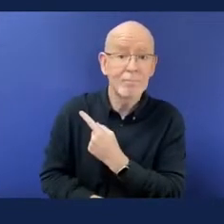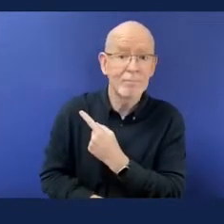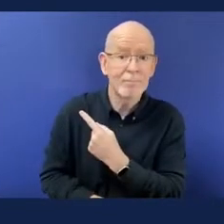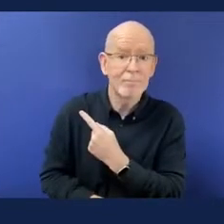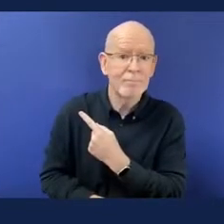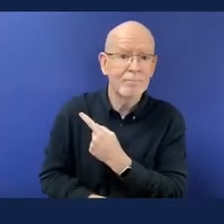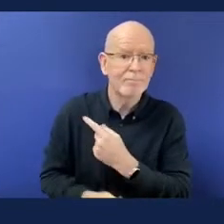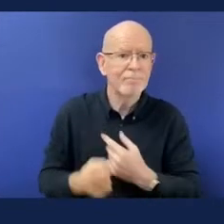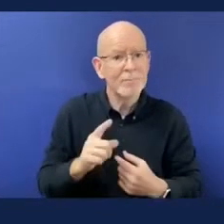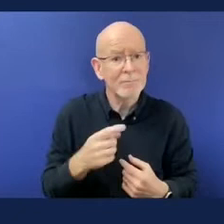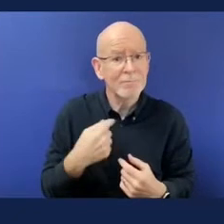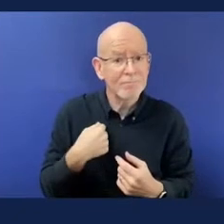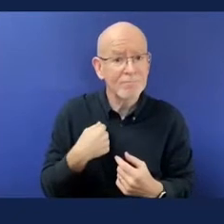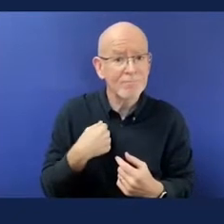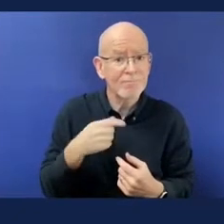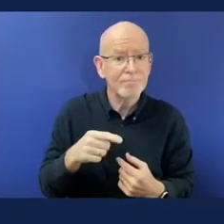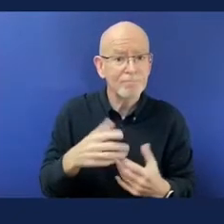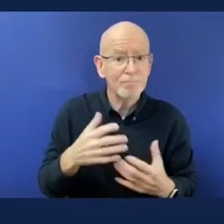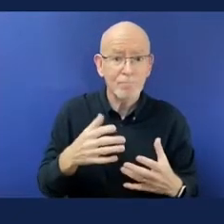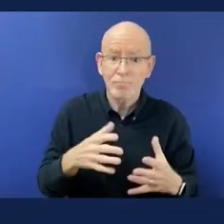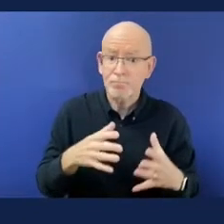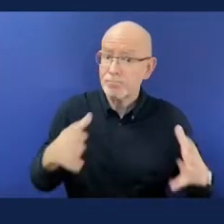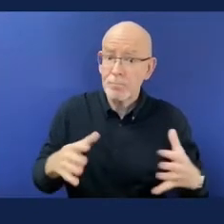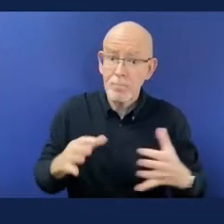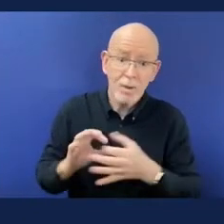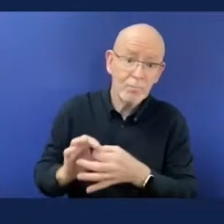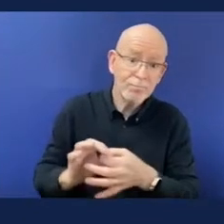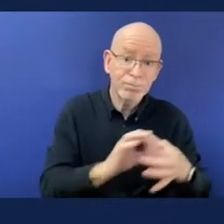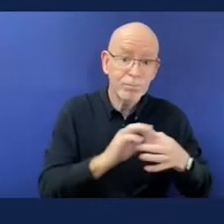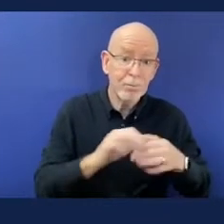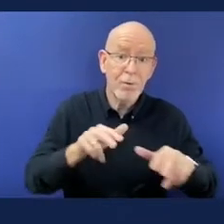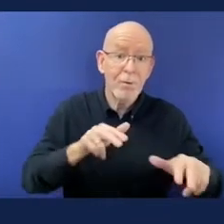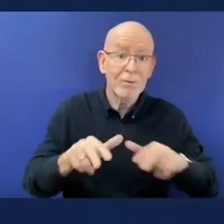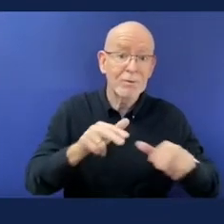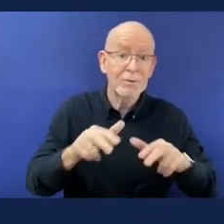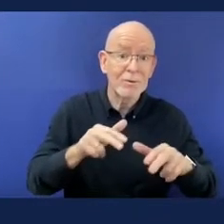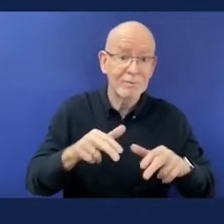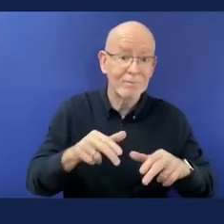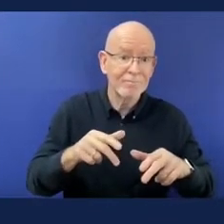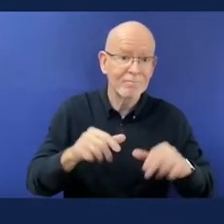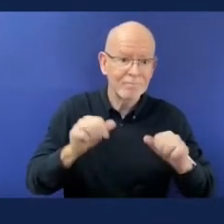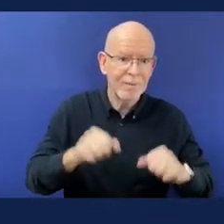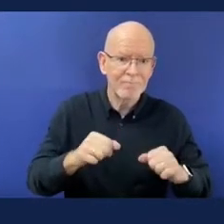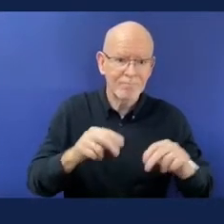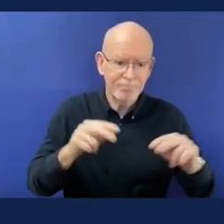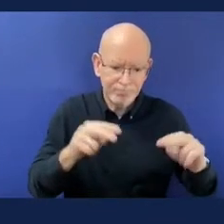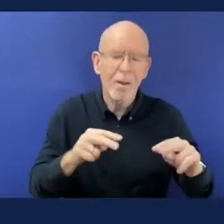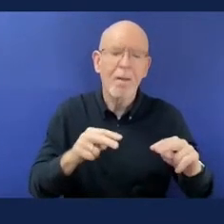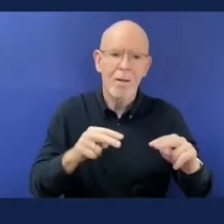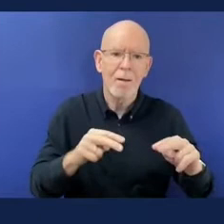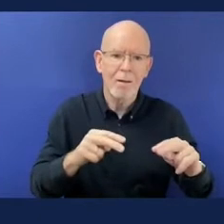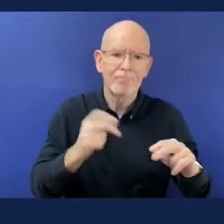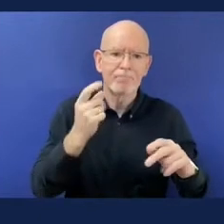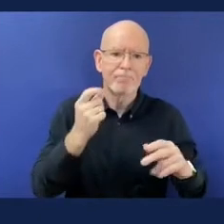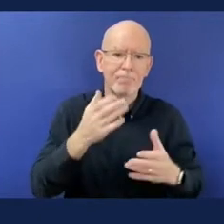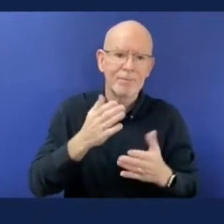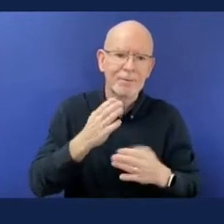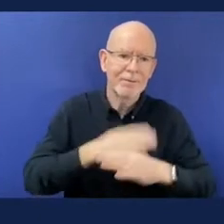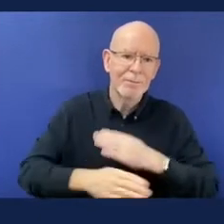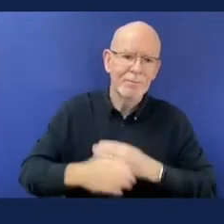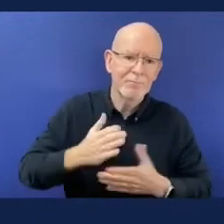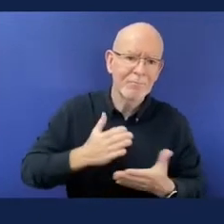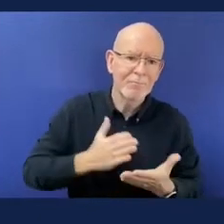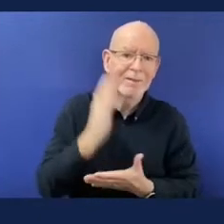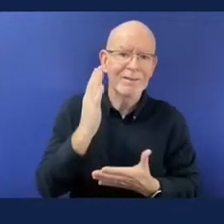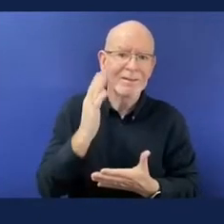time. From an advocacy point of view and a public policy we spearheaded this campaign with the International Disability Alliance. For those of